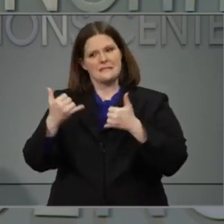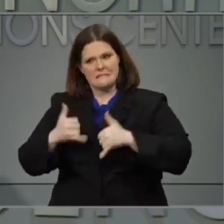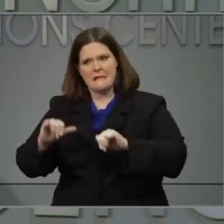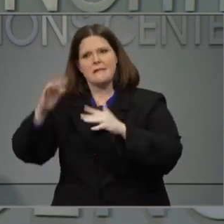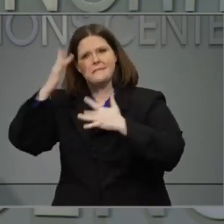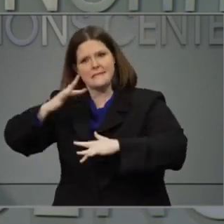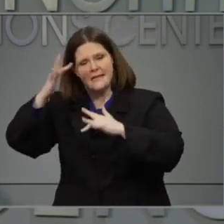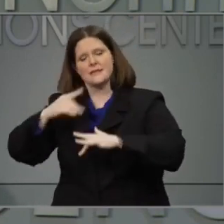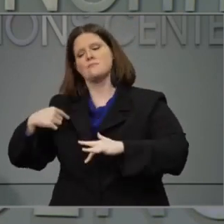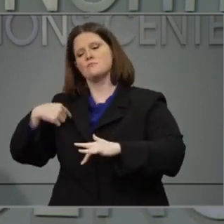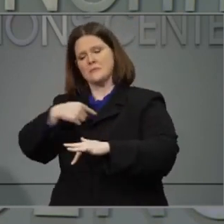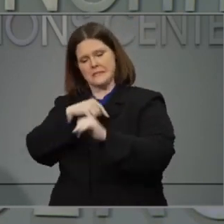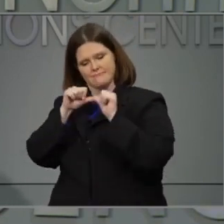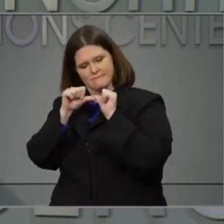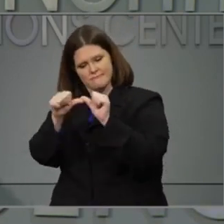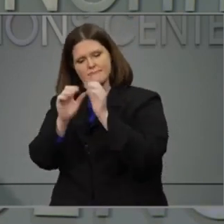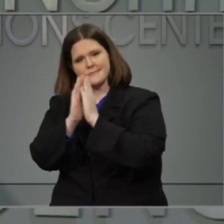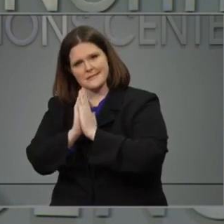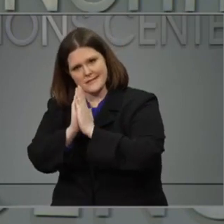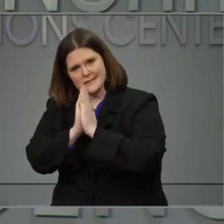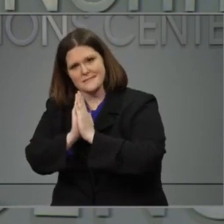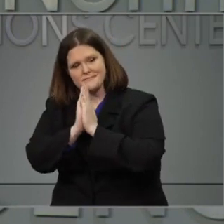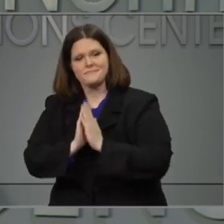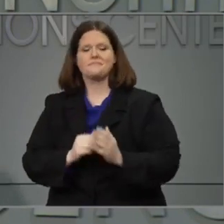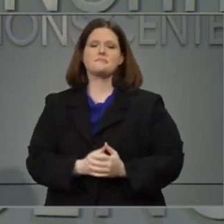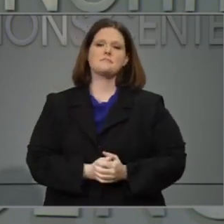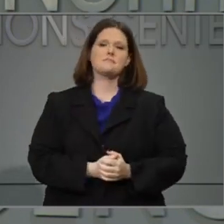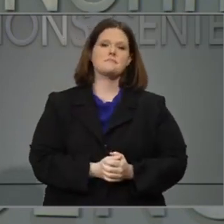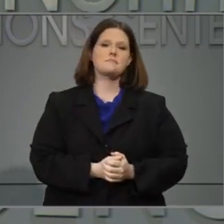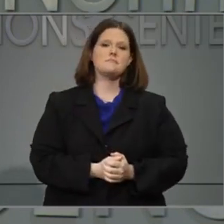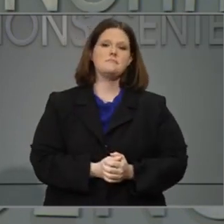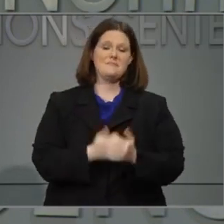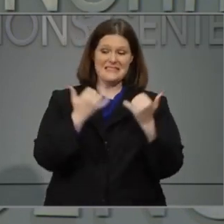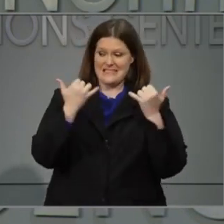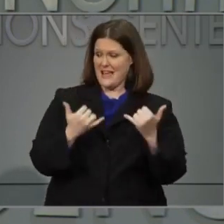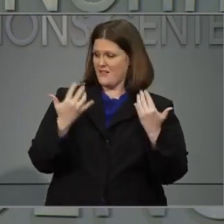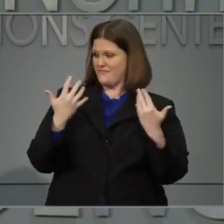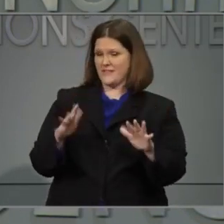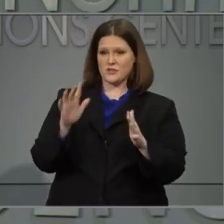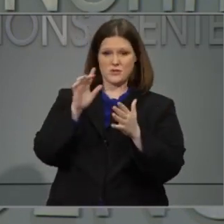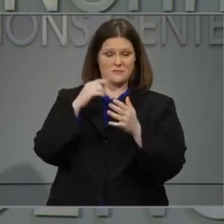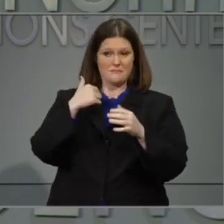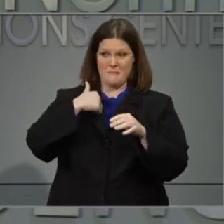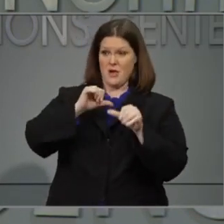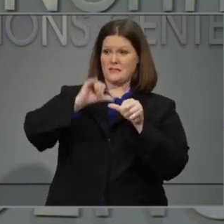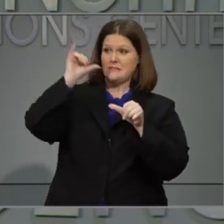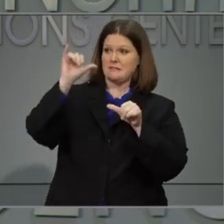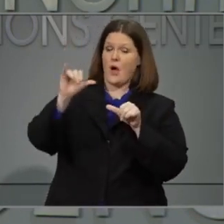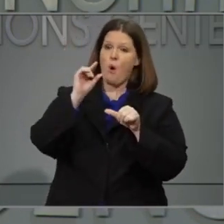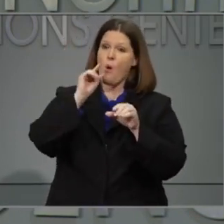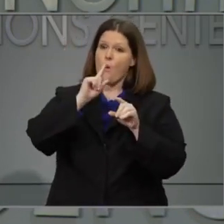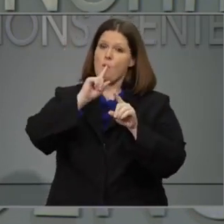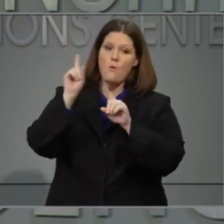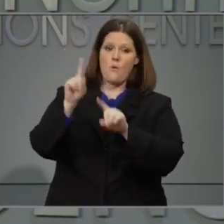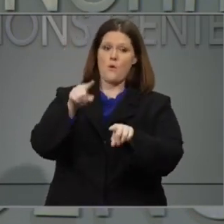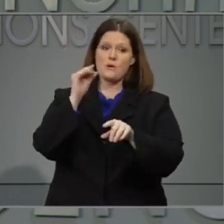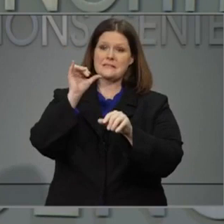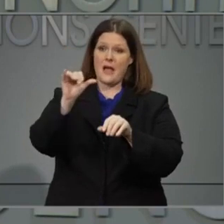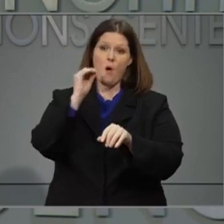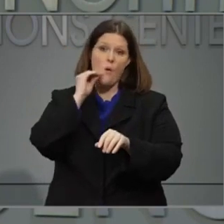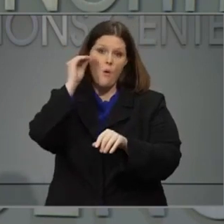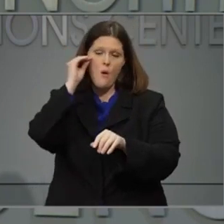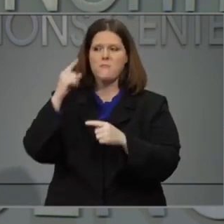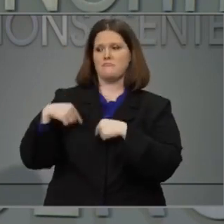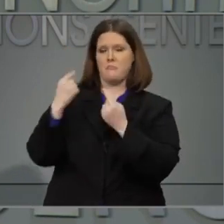fighting for their lives. We're now more than a week into our stay-at-home order. To comply